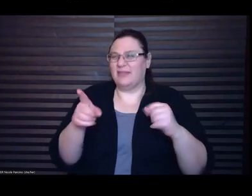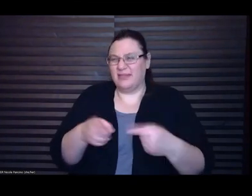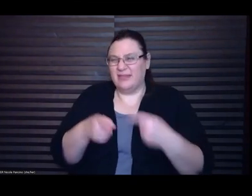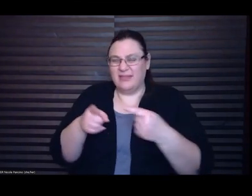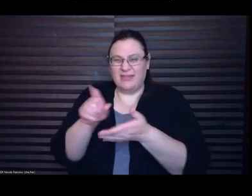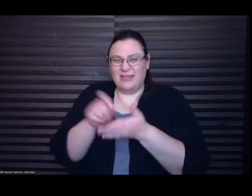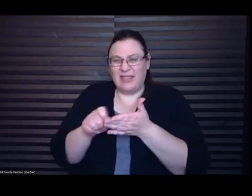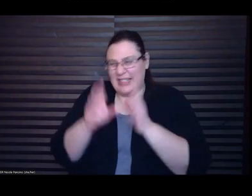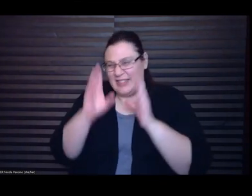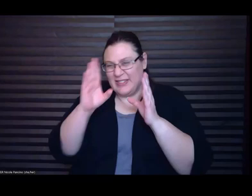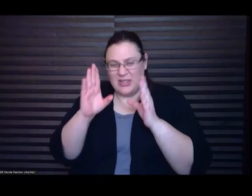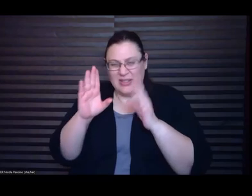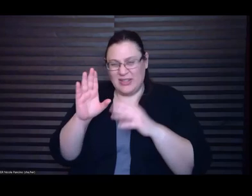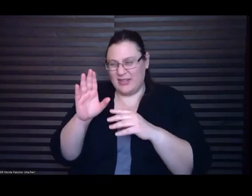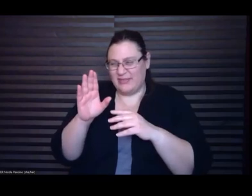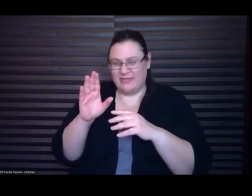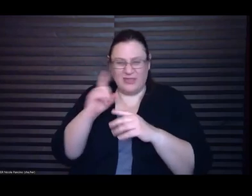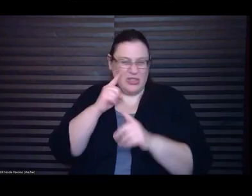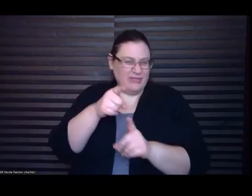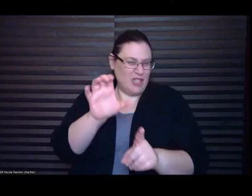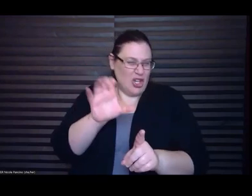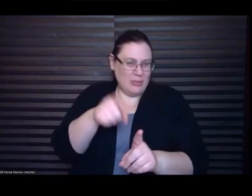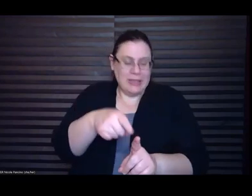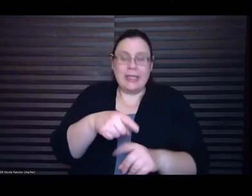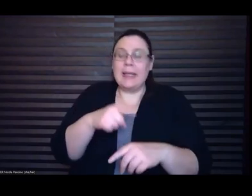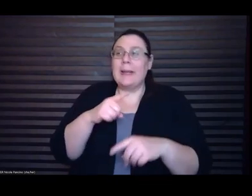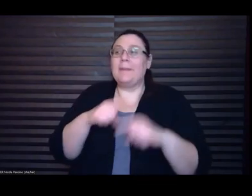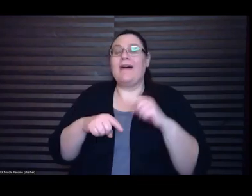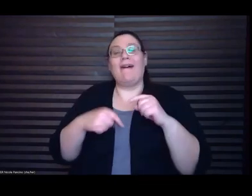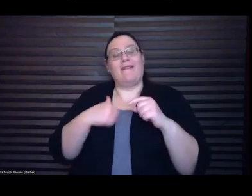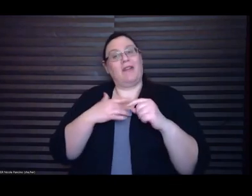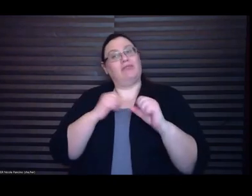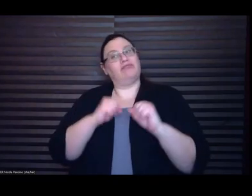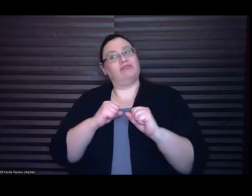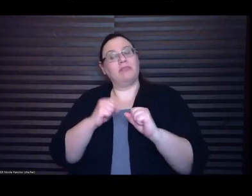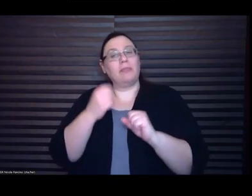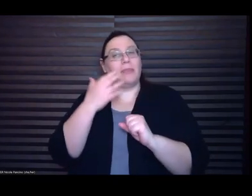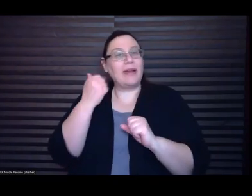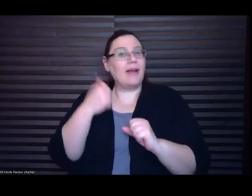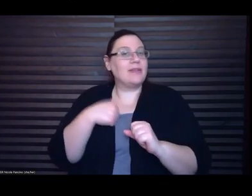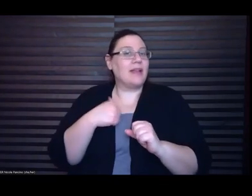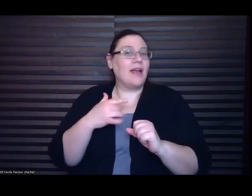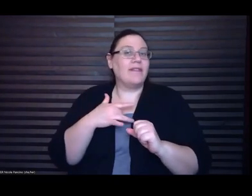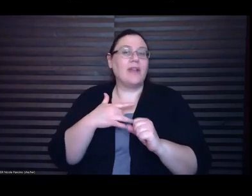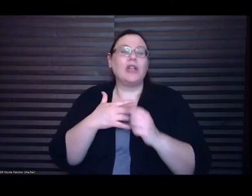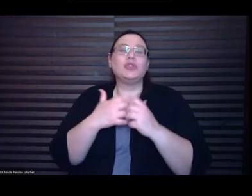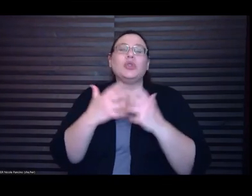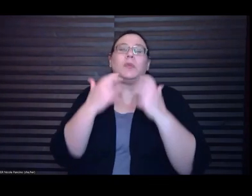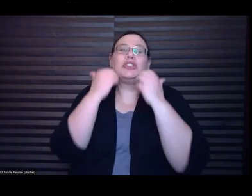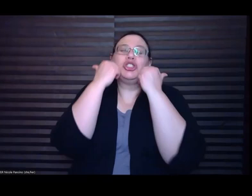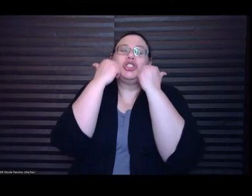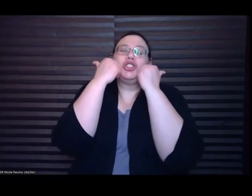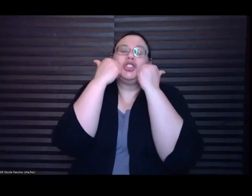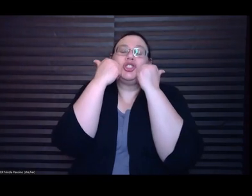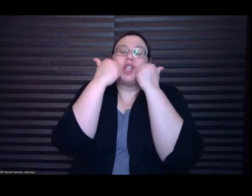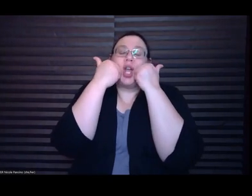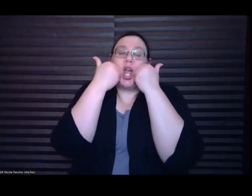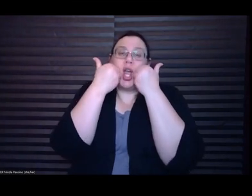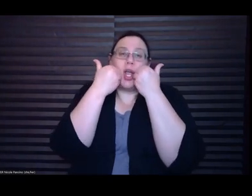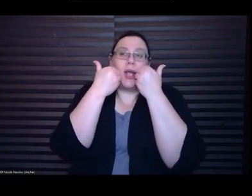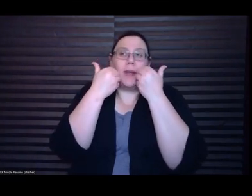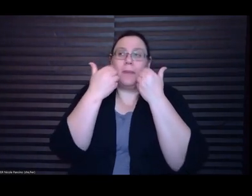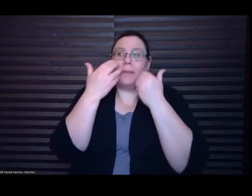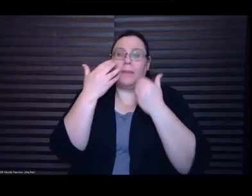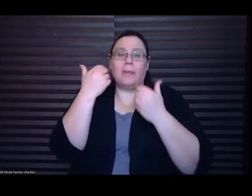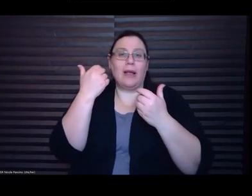by it because I've I've felt so much shame around the fact that I I felt like my brain just ground to a halt I I